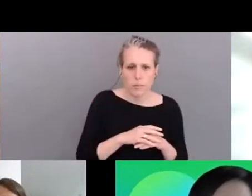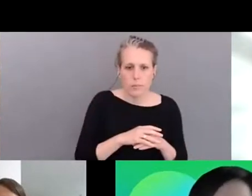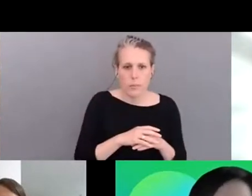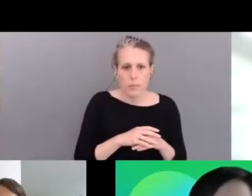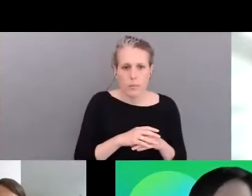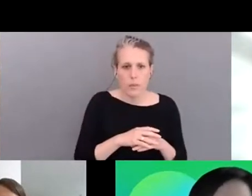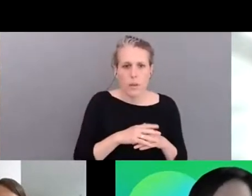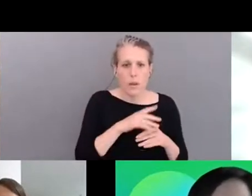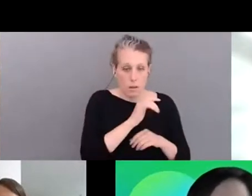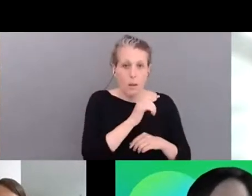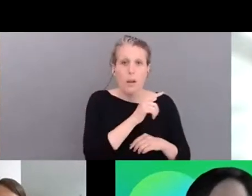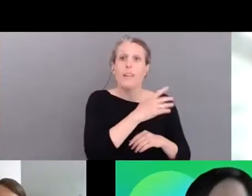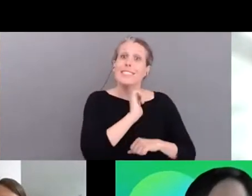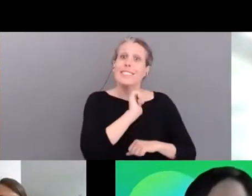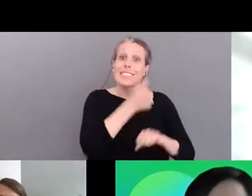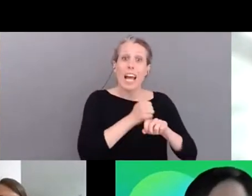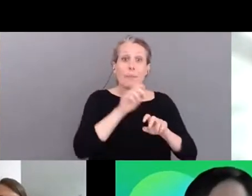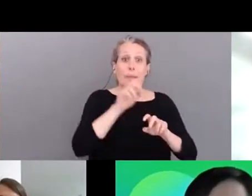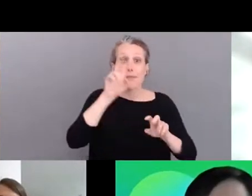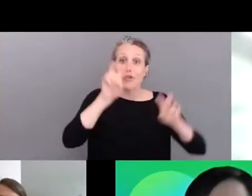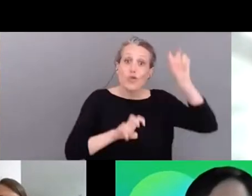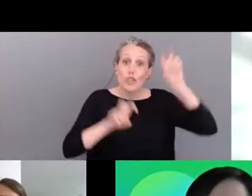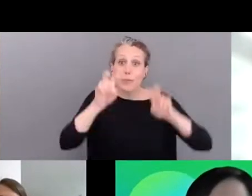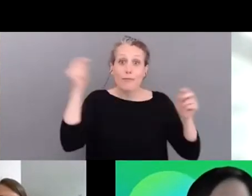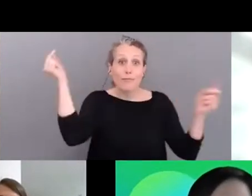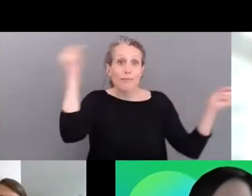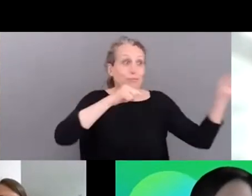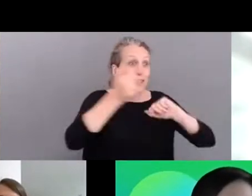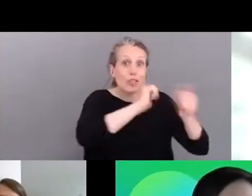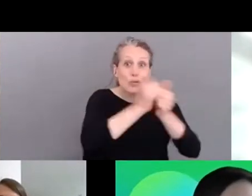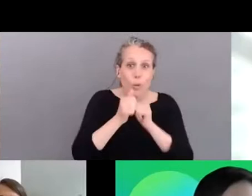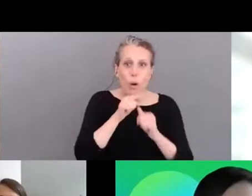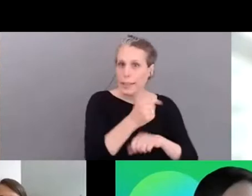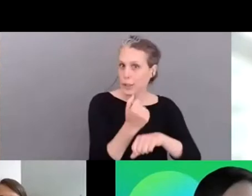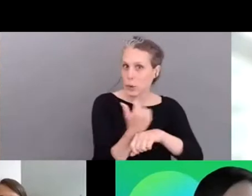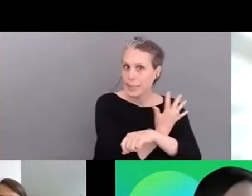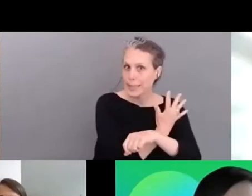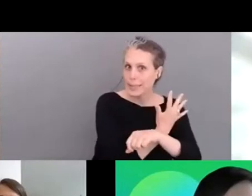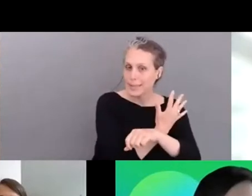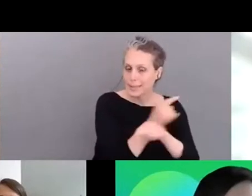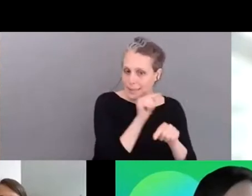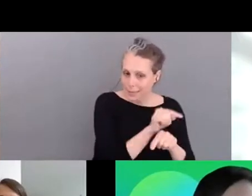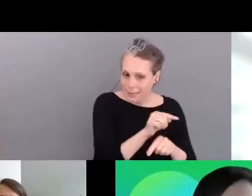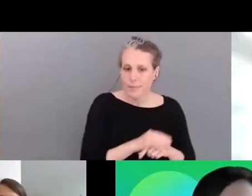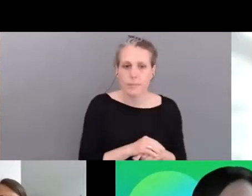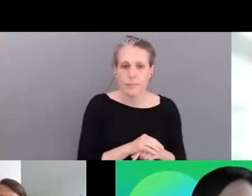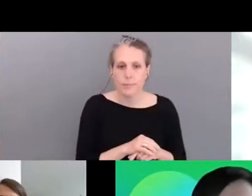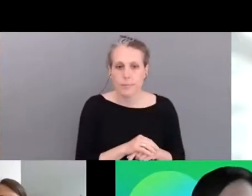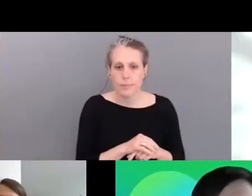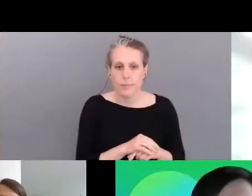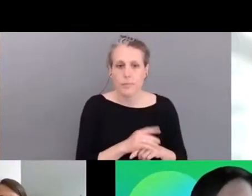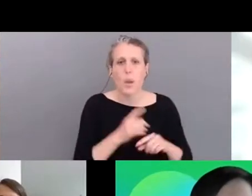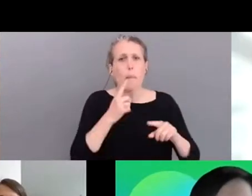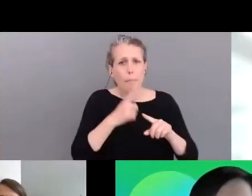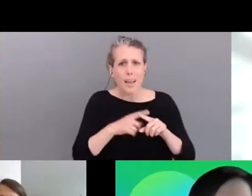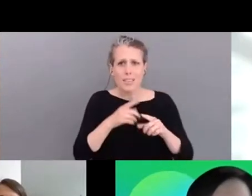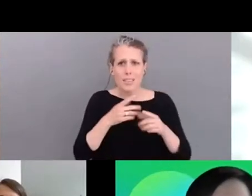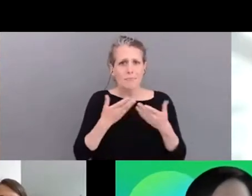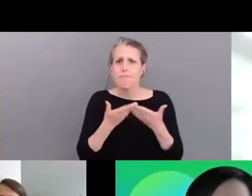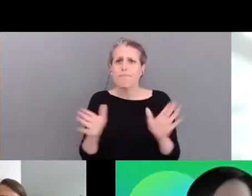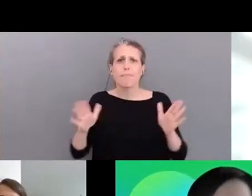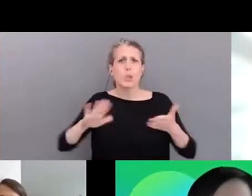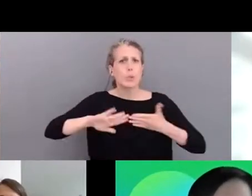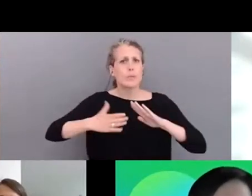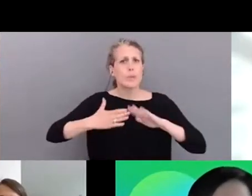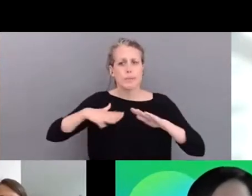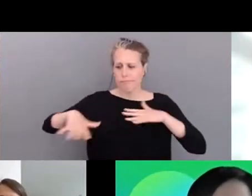tournaments in their uh local communities but also to raise awareness uh within the communities about uh the